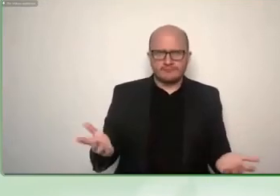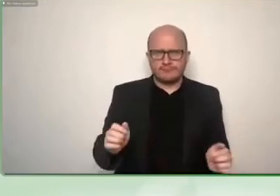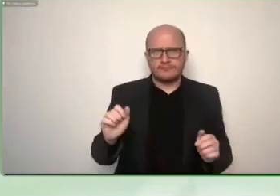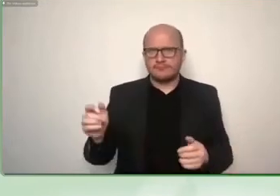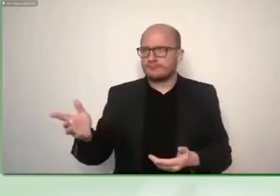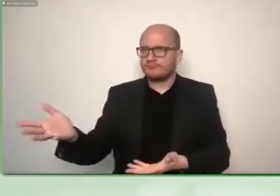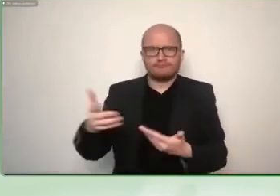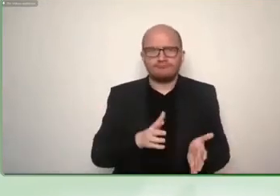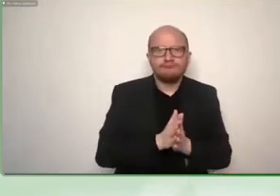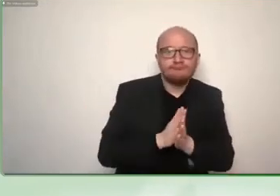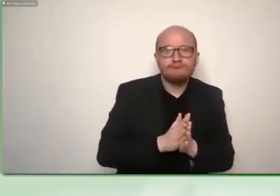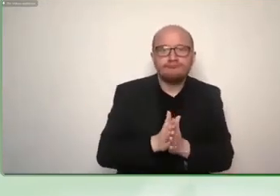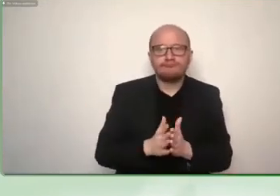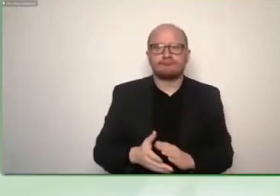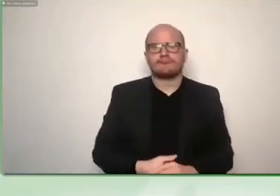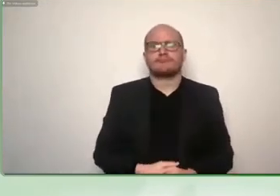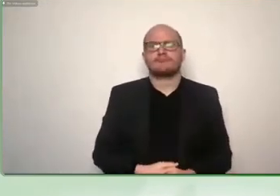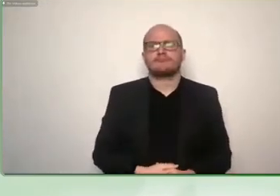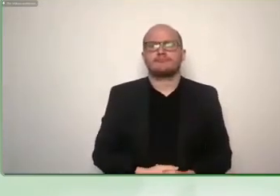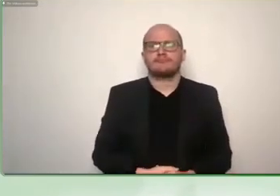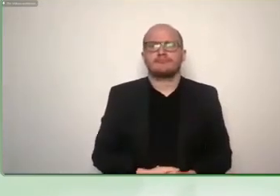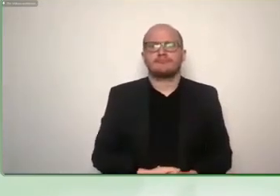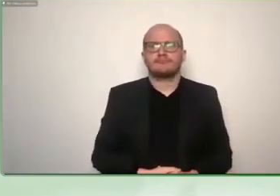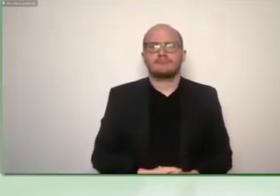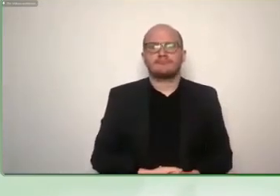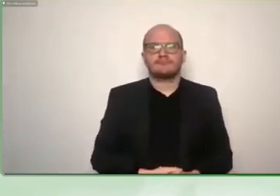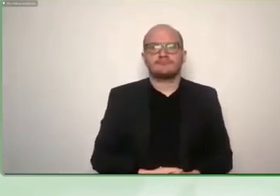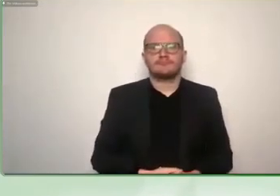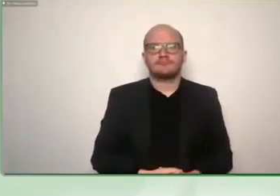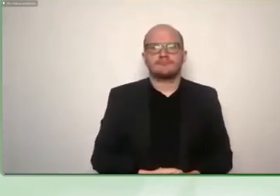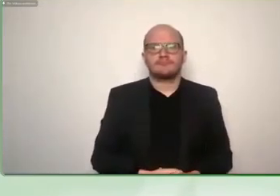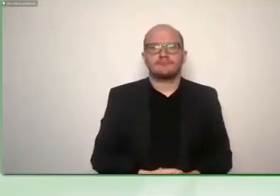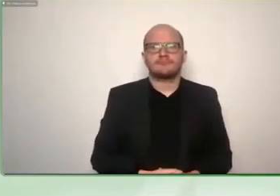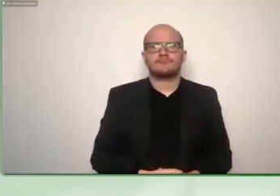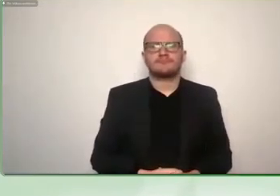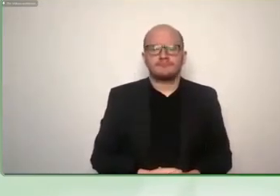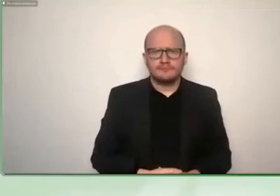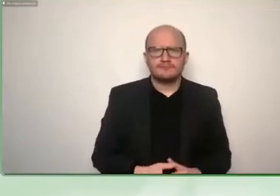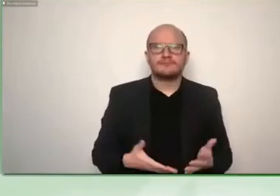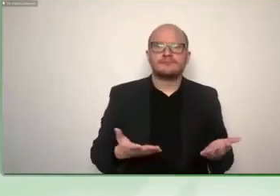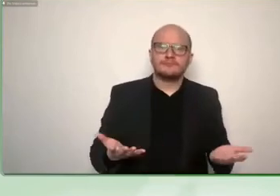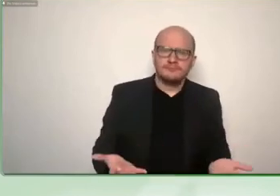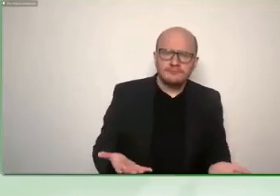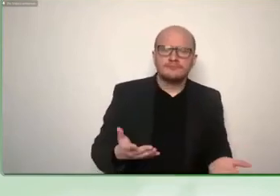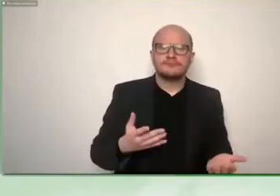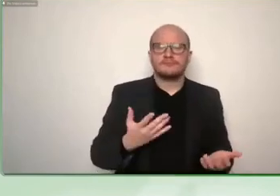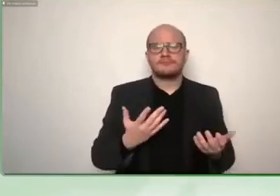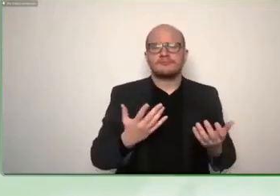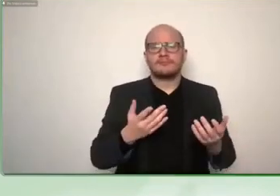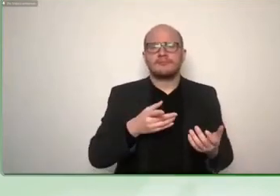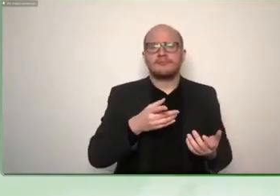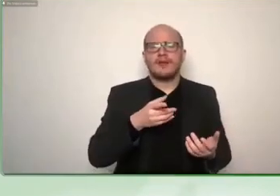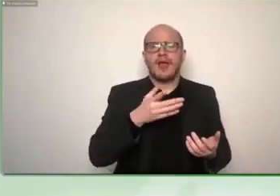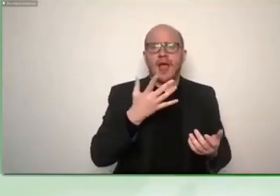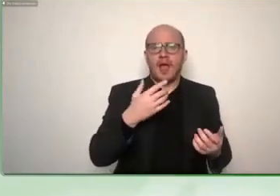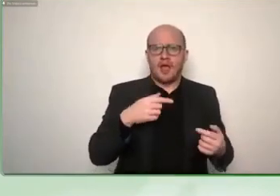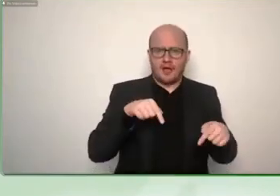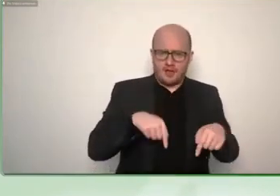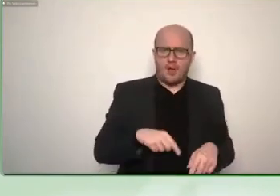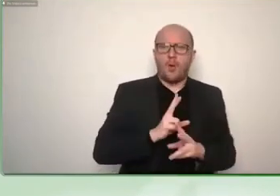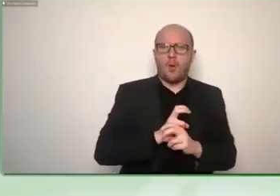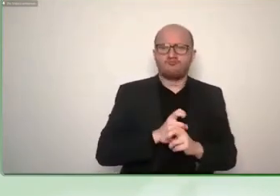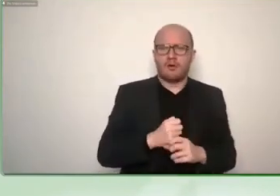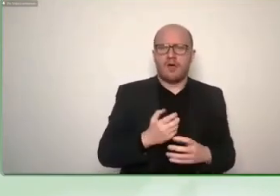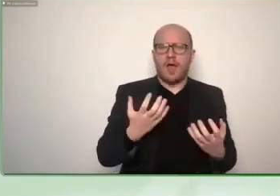telephone um say in austria if you want to practice there's an app it's